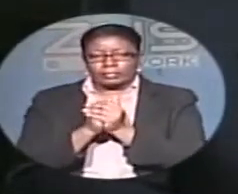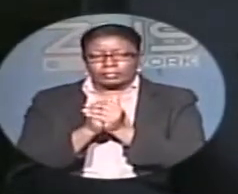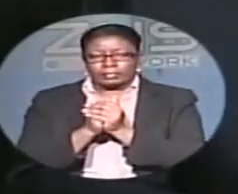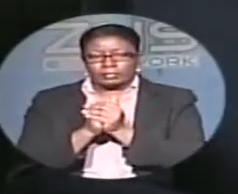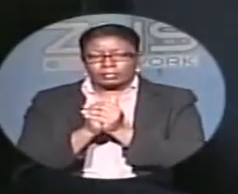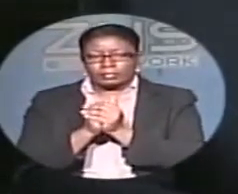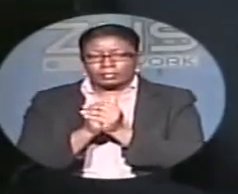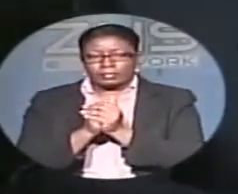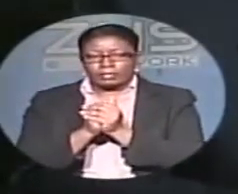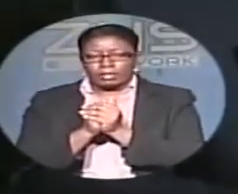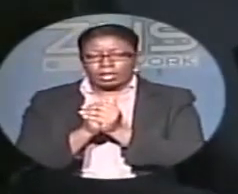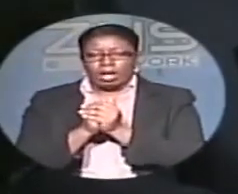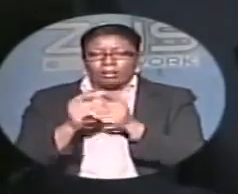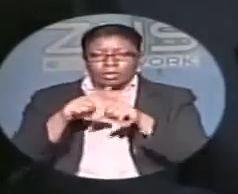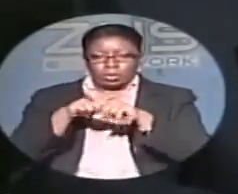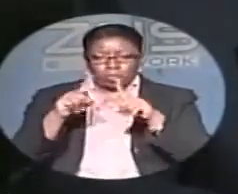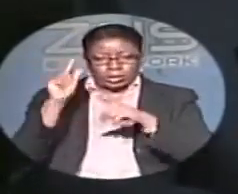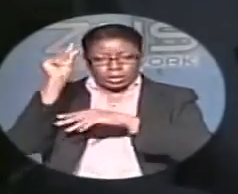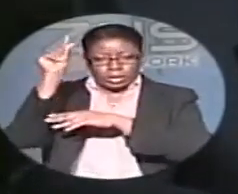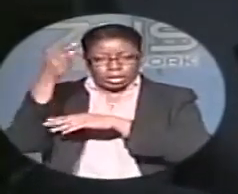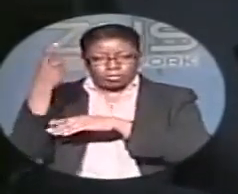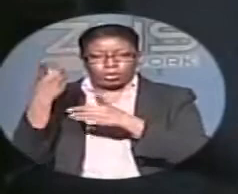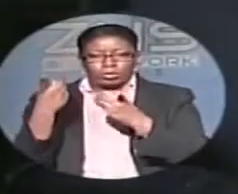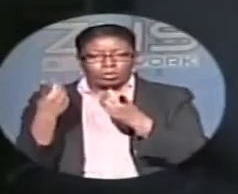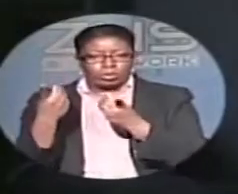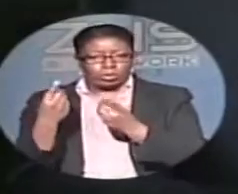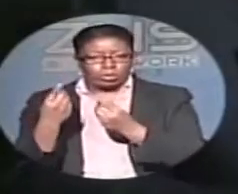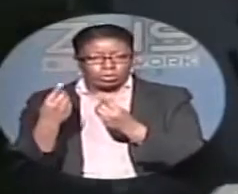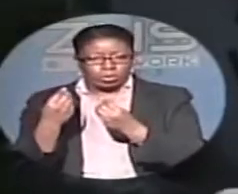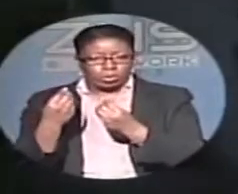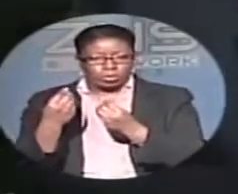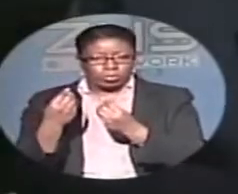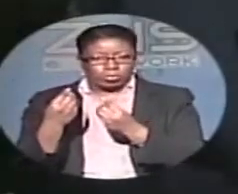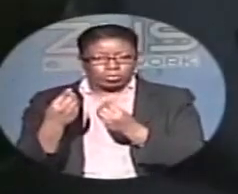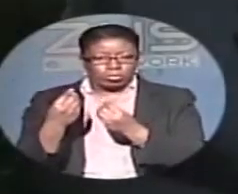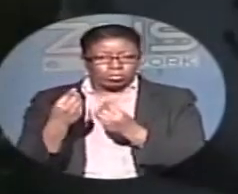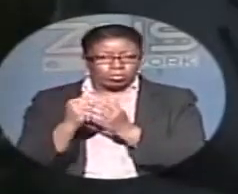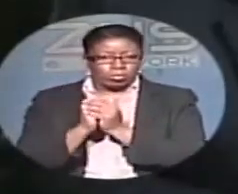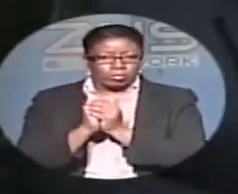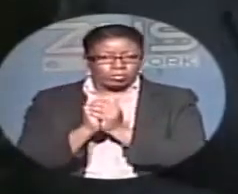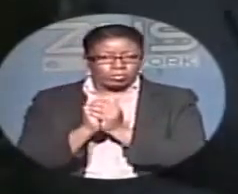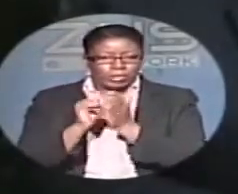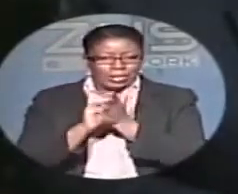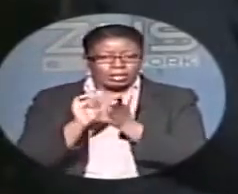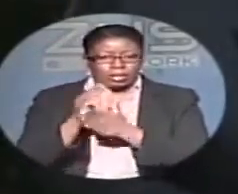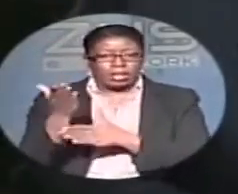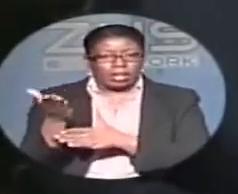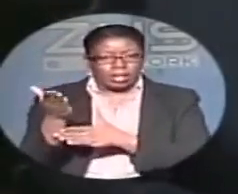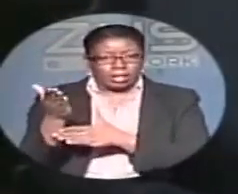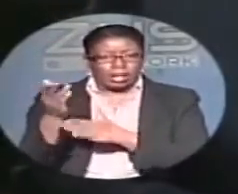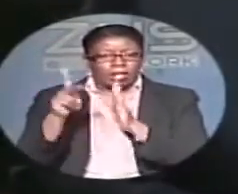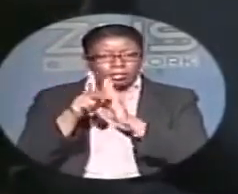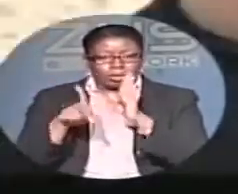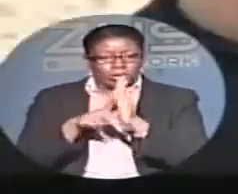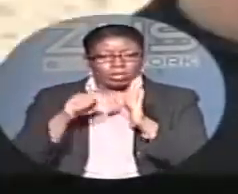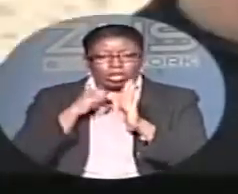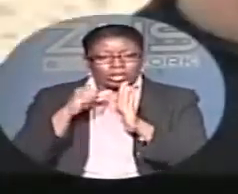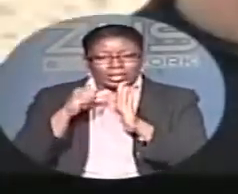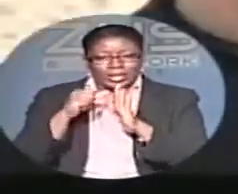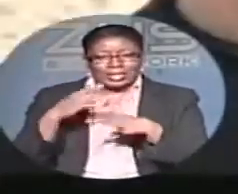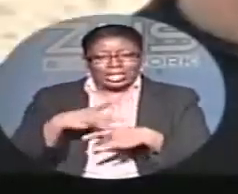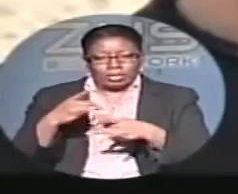But what the government would do, that is their internal policy, which we don't want to get involved in.